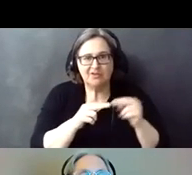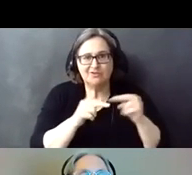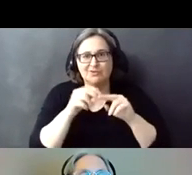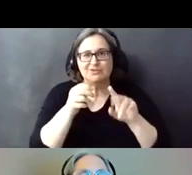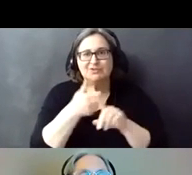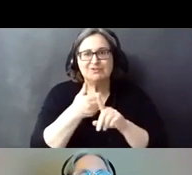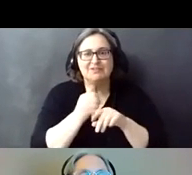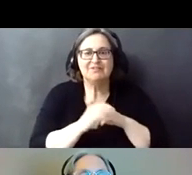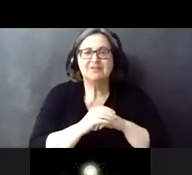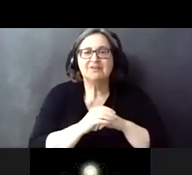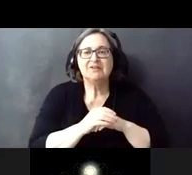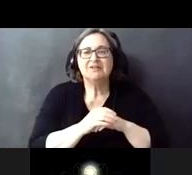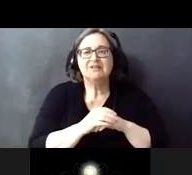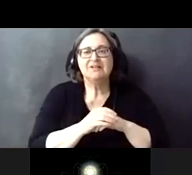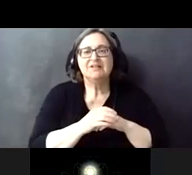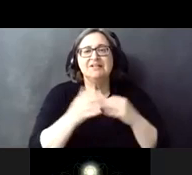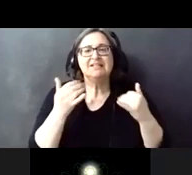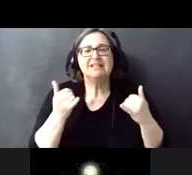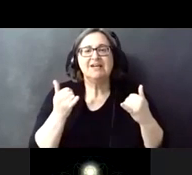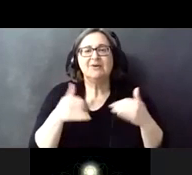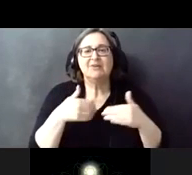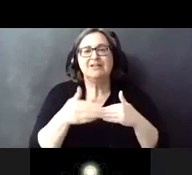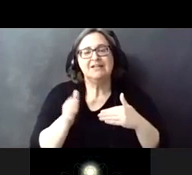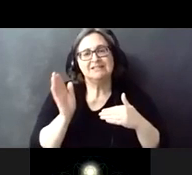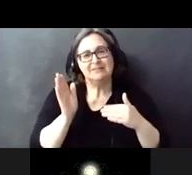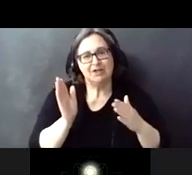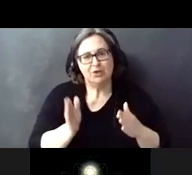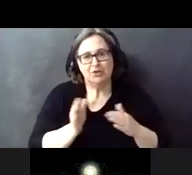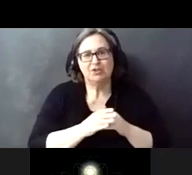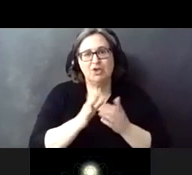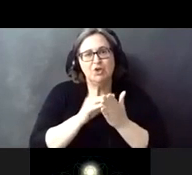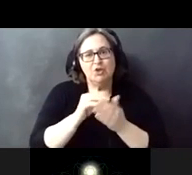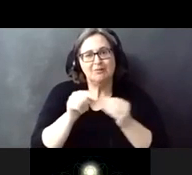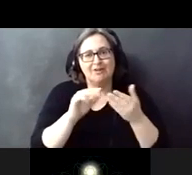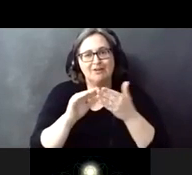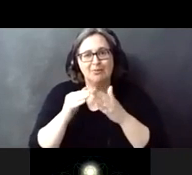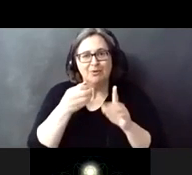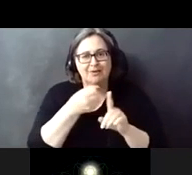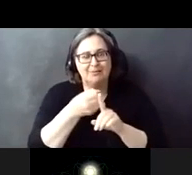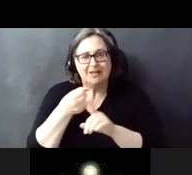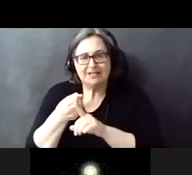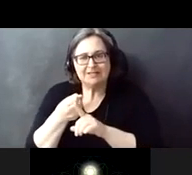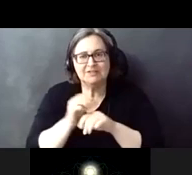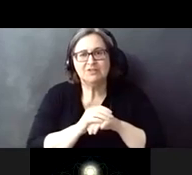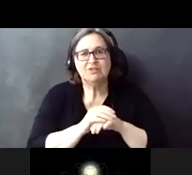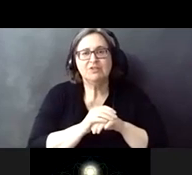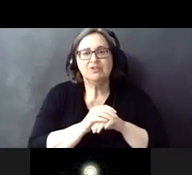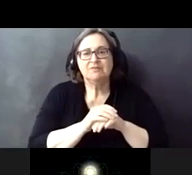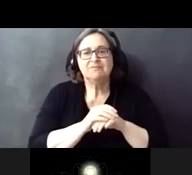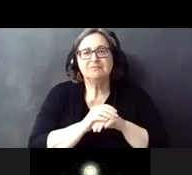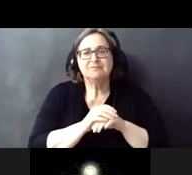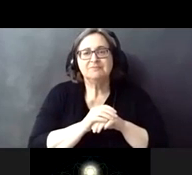okay we're gonna go on to our next speaker um in learning about the community impacts of the construction